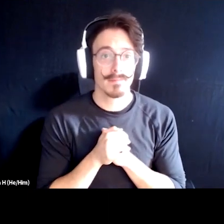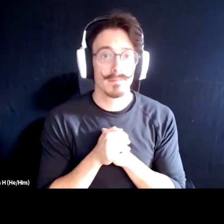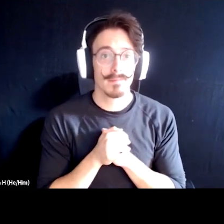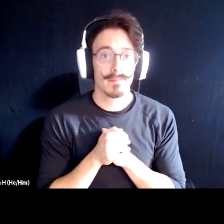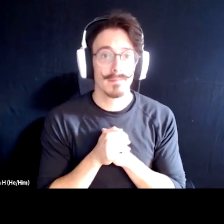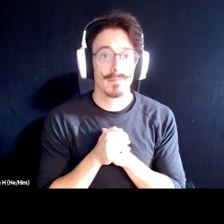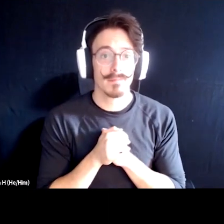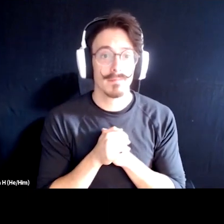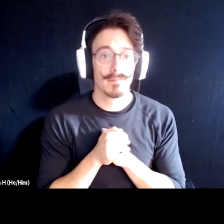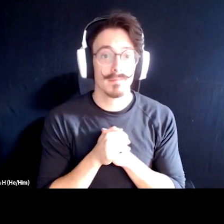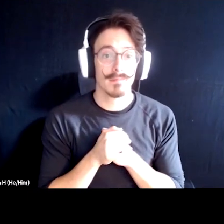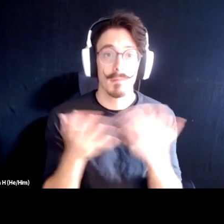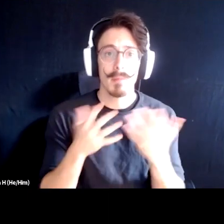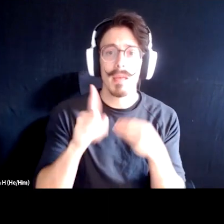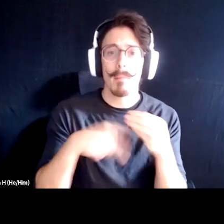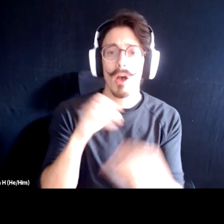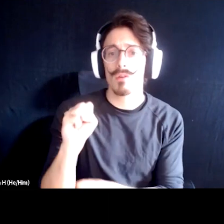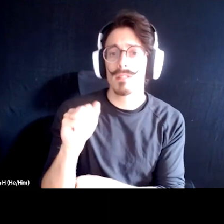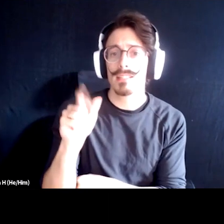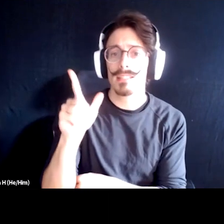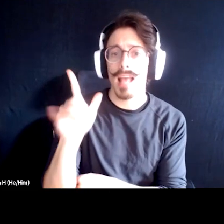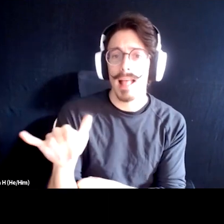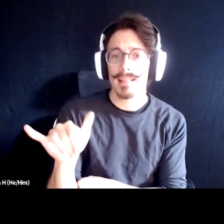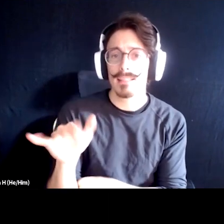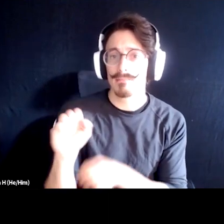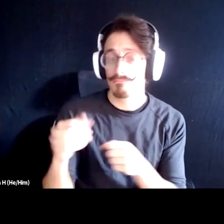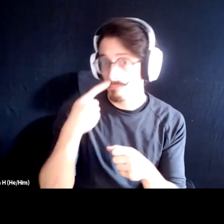And then how about Sally? You want to talk about your group?